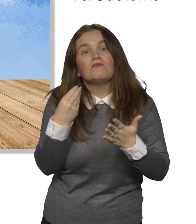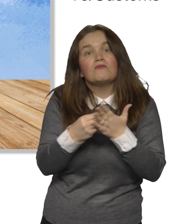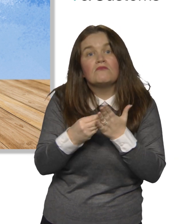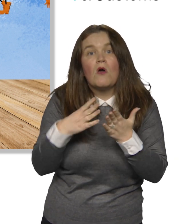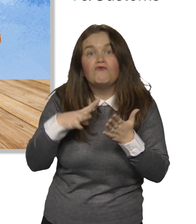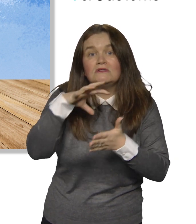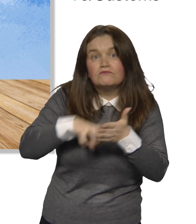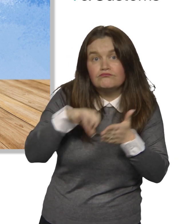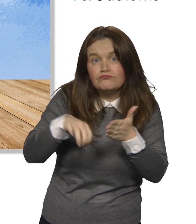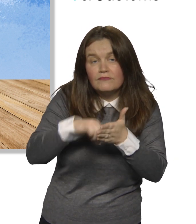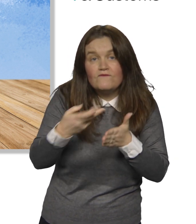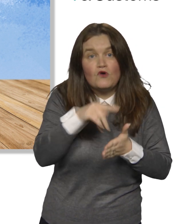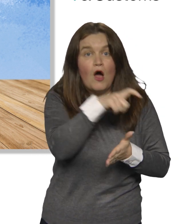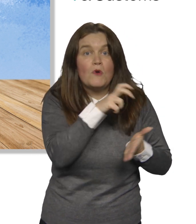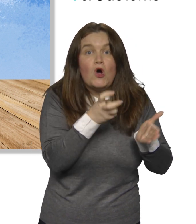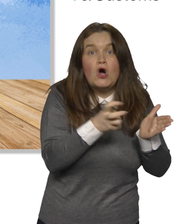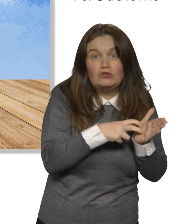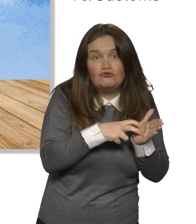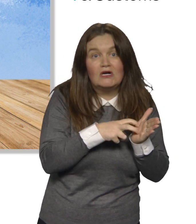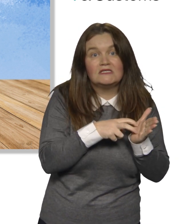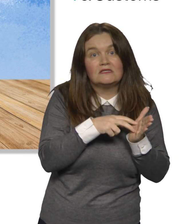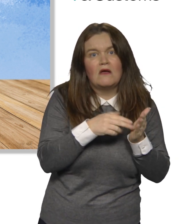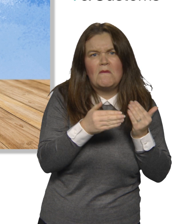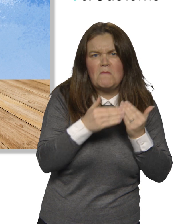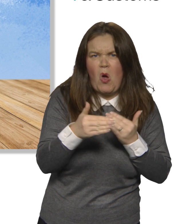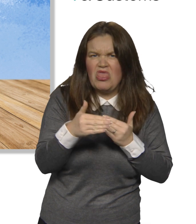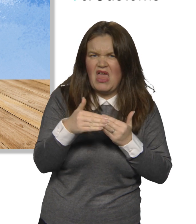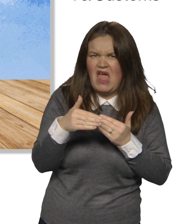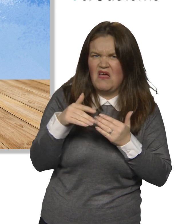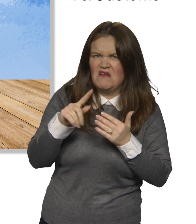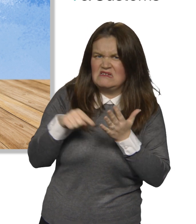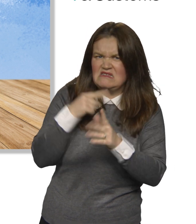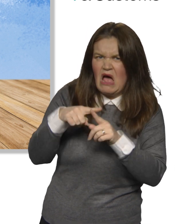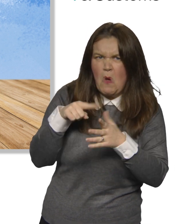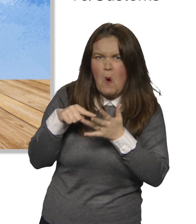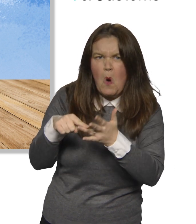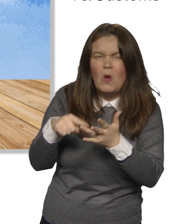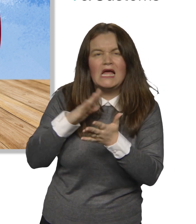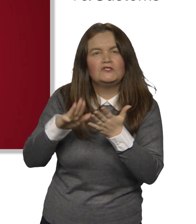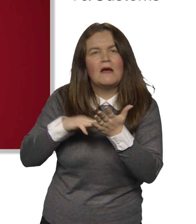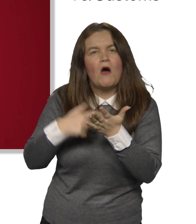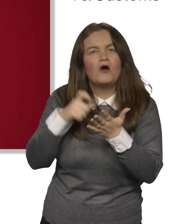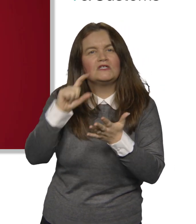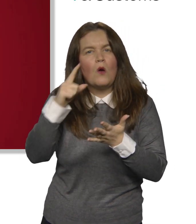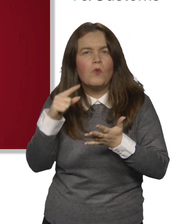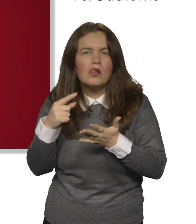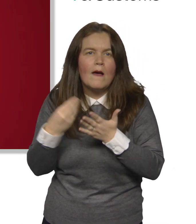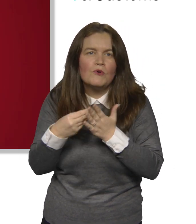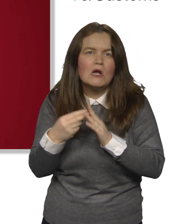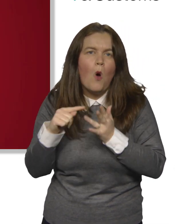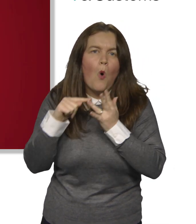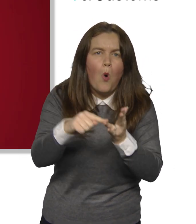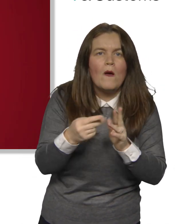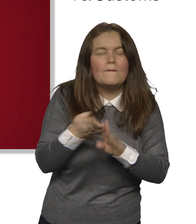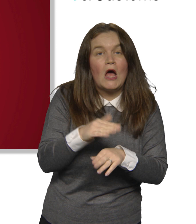contractors you've worked for is more than the tax you owe, HMRC will pay you the difference. The good news is that this is